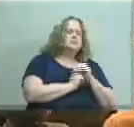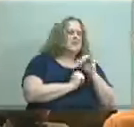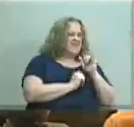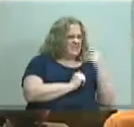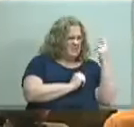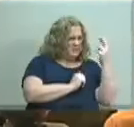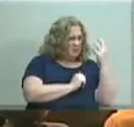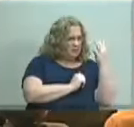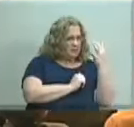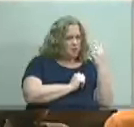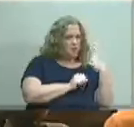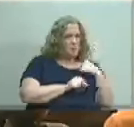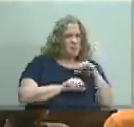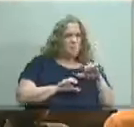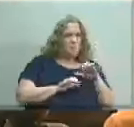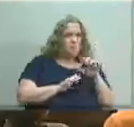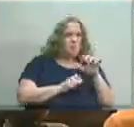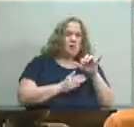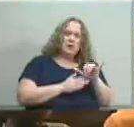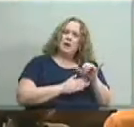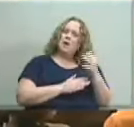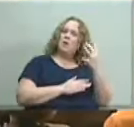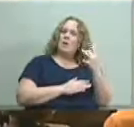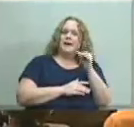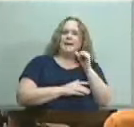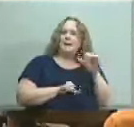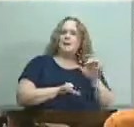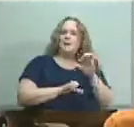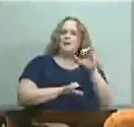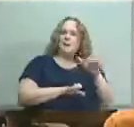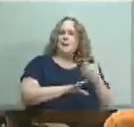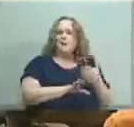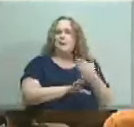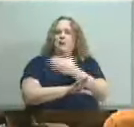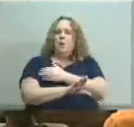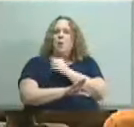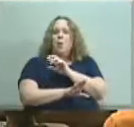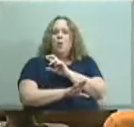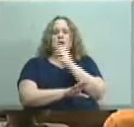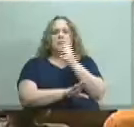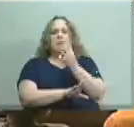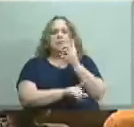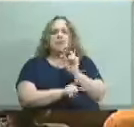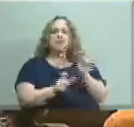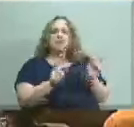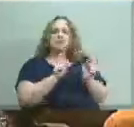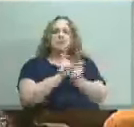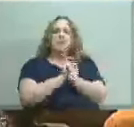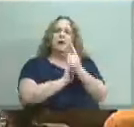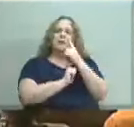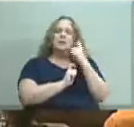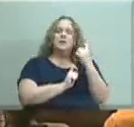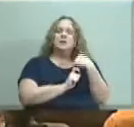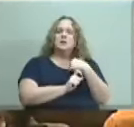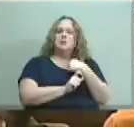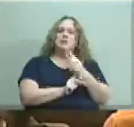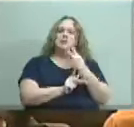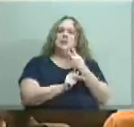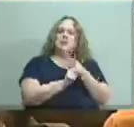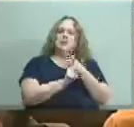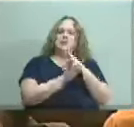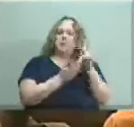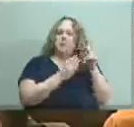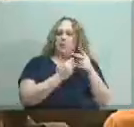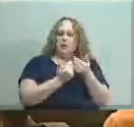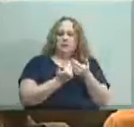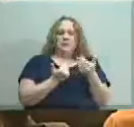a reason why we have not done this before or why or is there something that's popped up different because we've kept those programs separate is